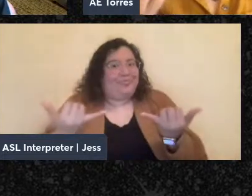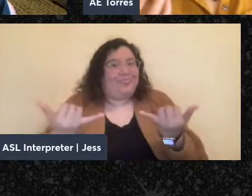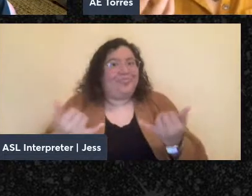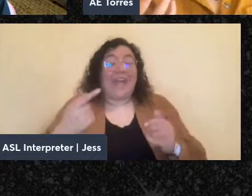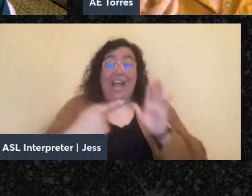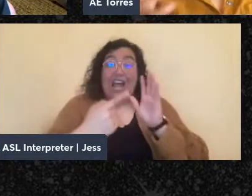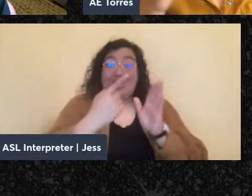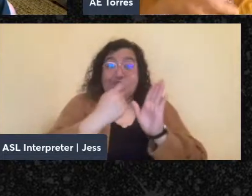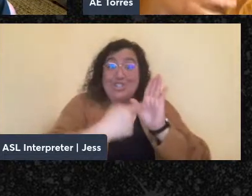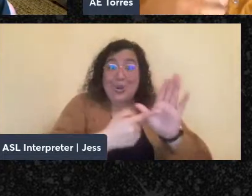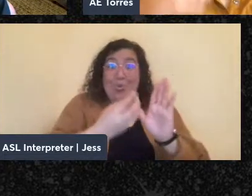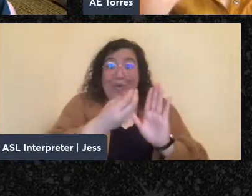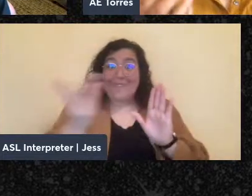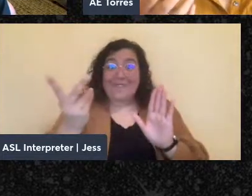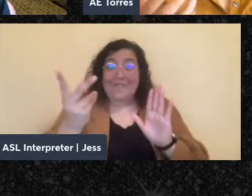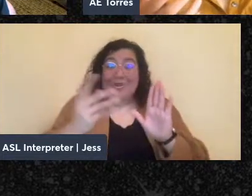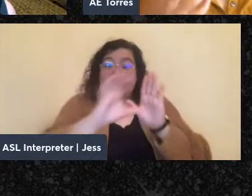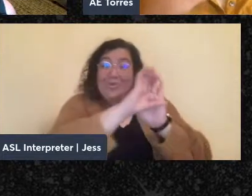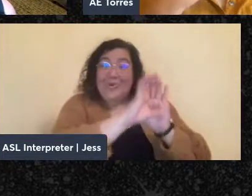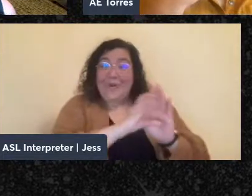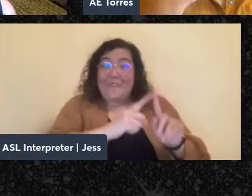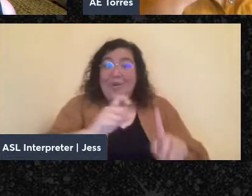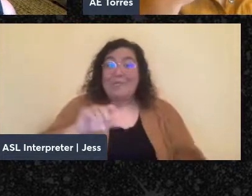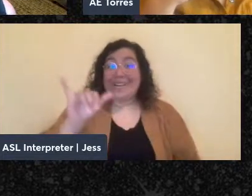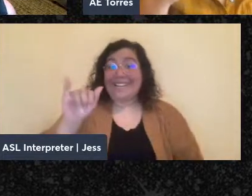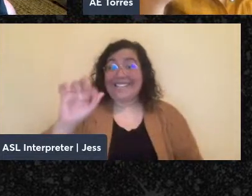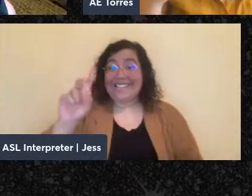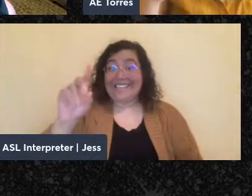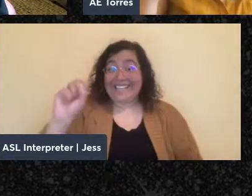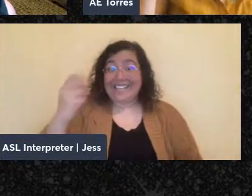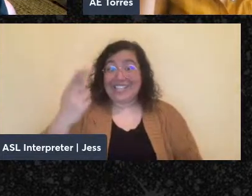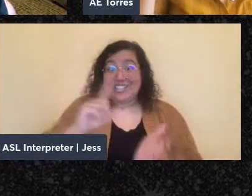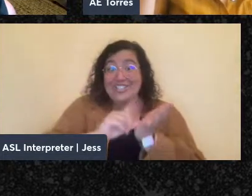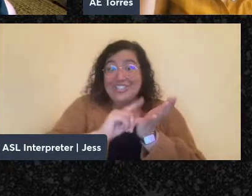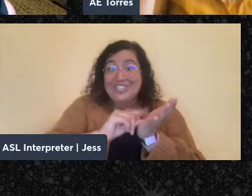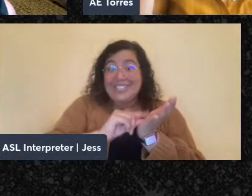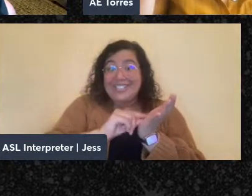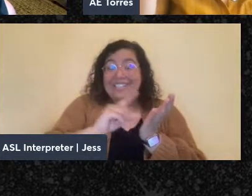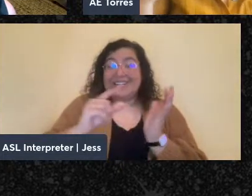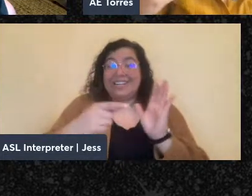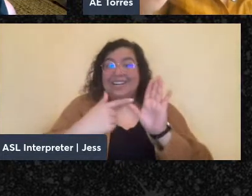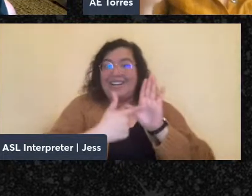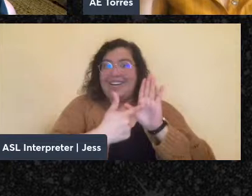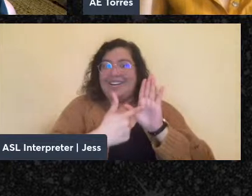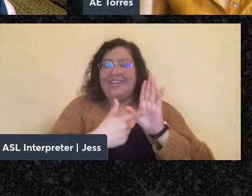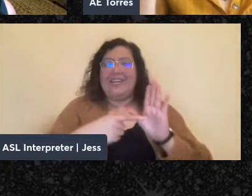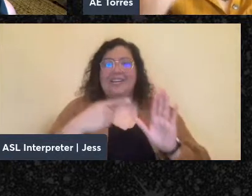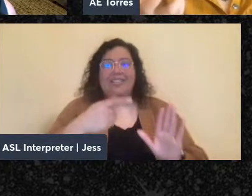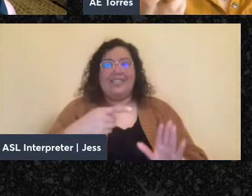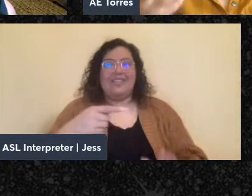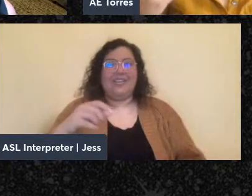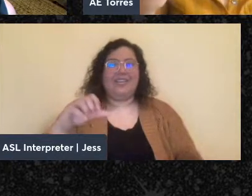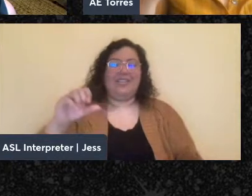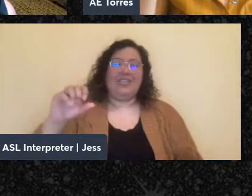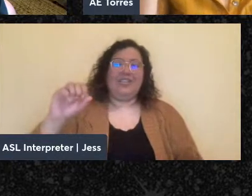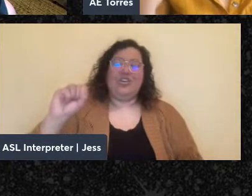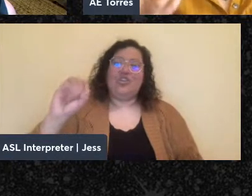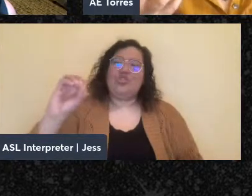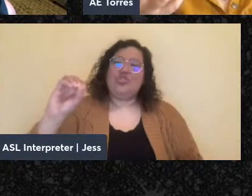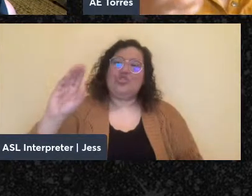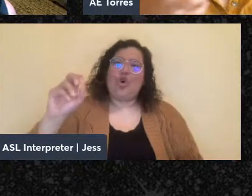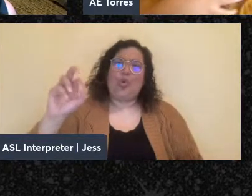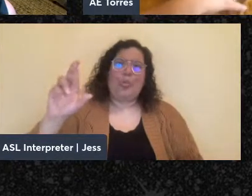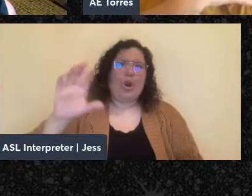images from the Yiddish anarchist press to emphasize, right, they're so rococo, they're so baroque, there's such an